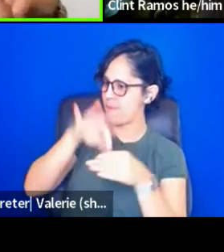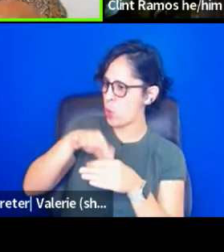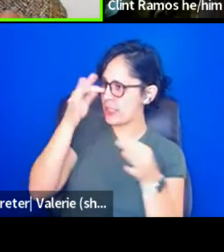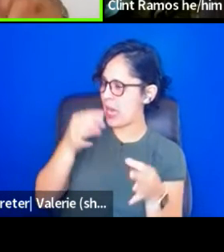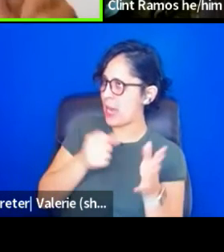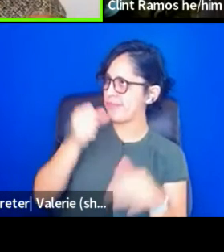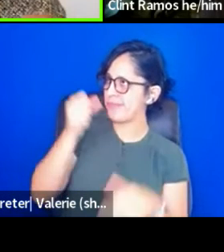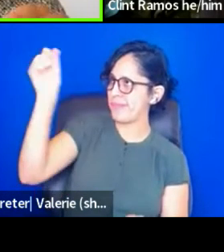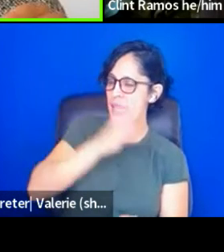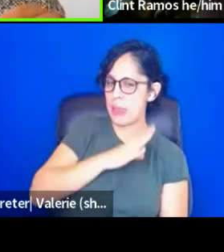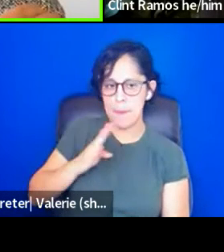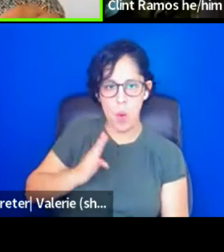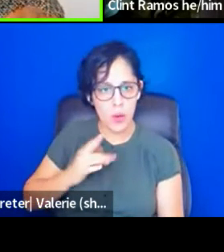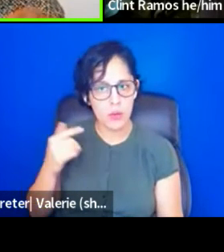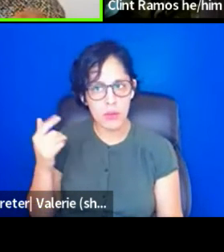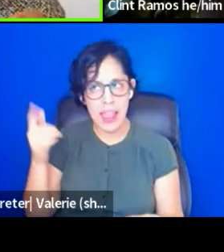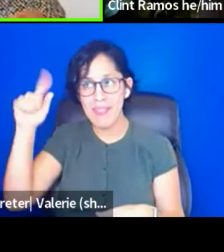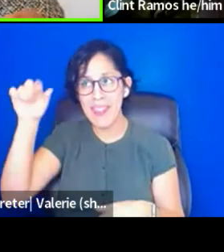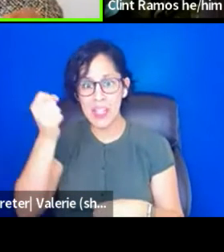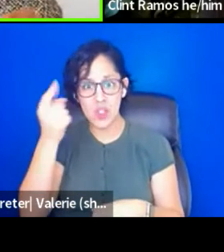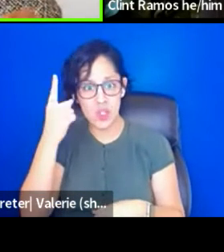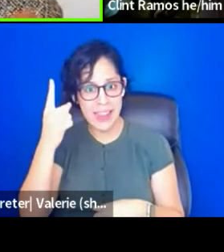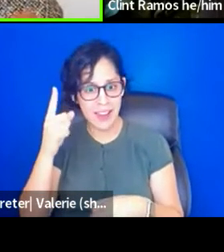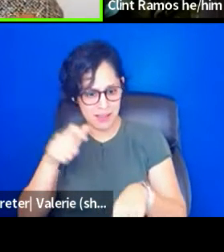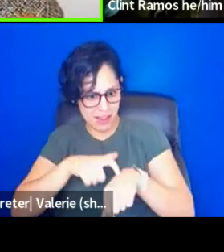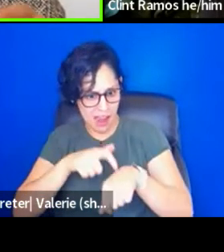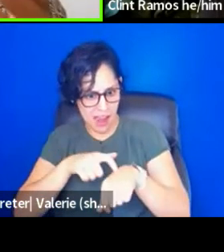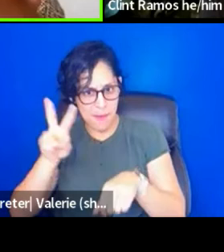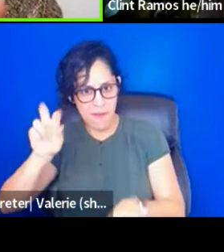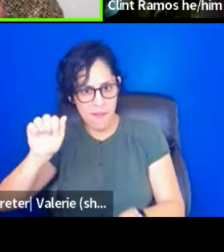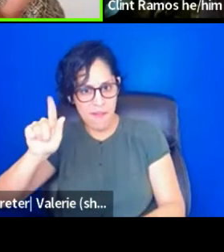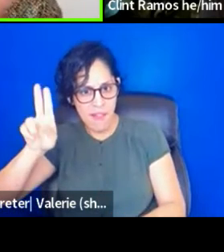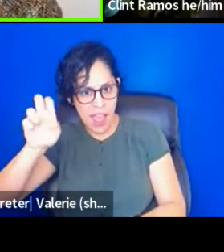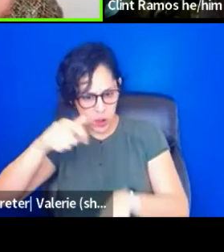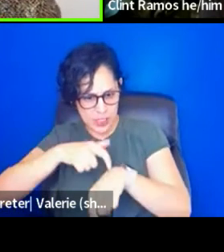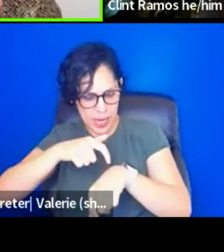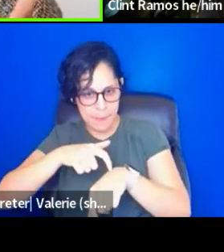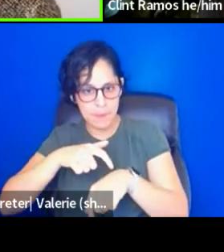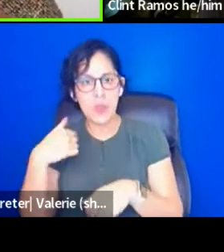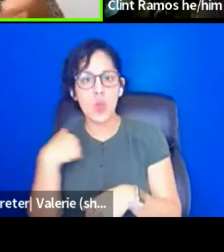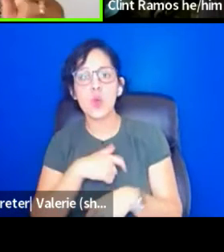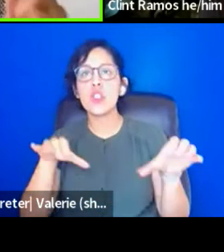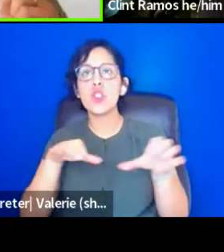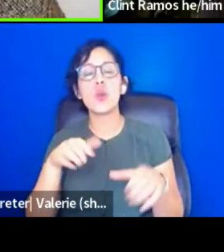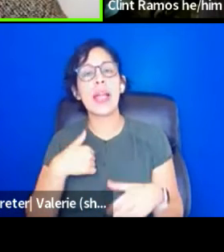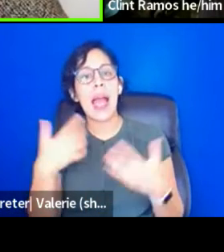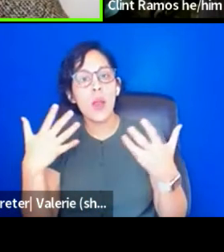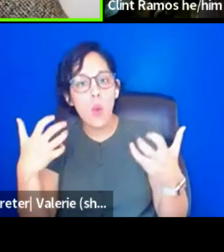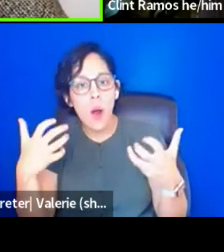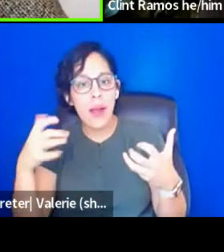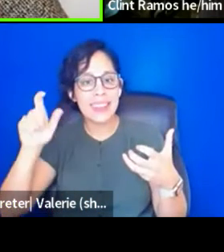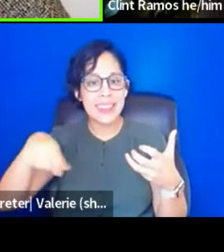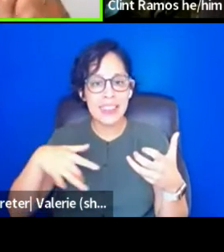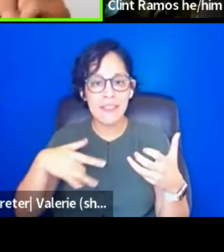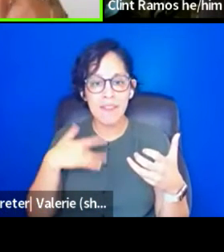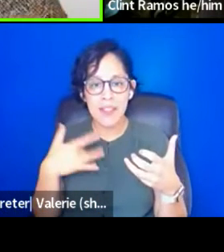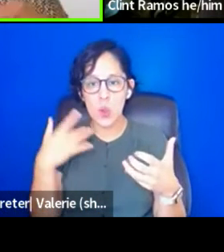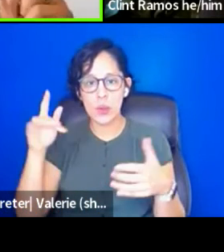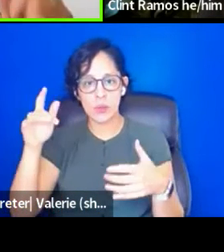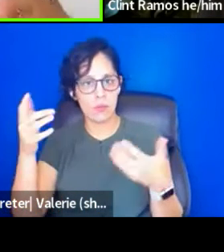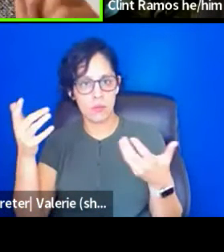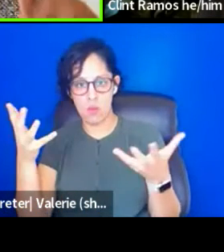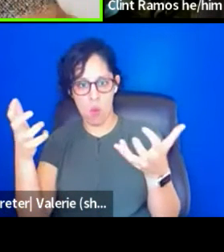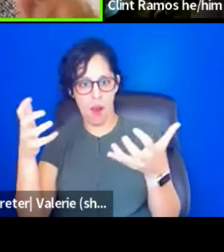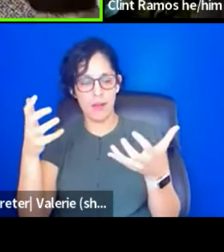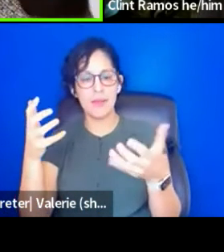understand that the value of time, when I do that, am, I want, I need, I feel 50% of the people say, I need time, which to